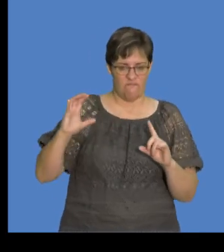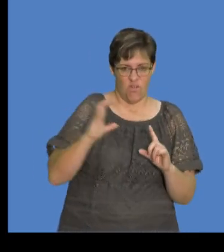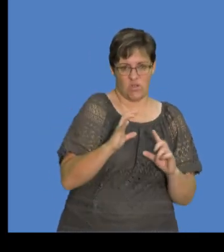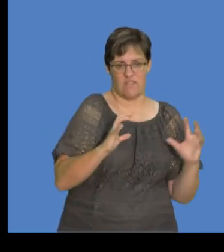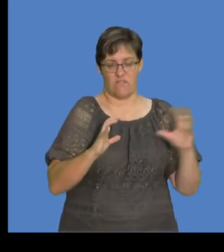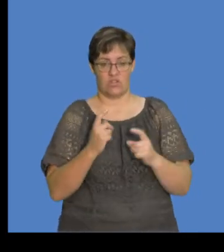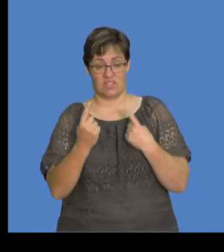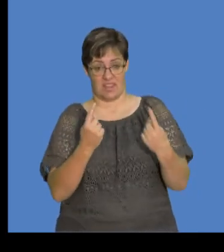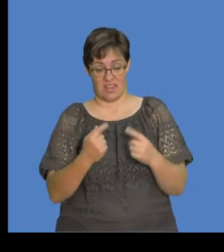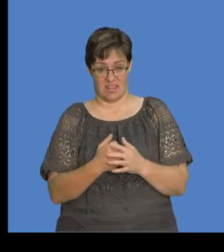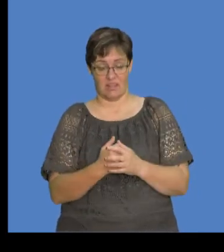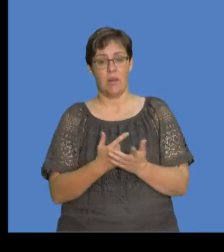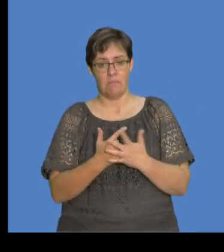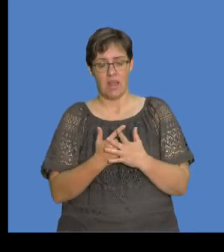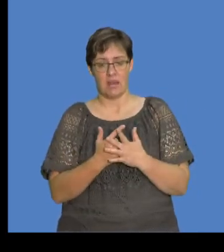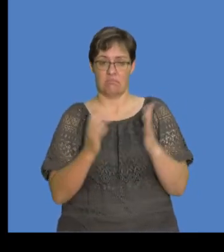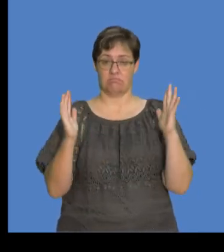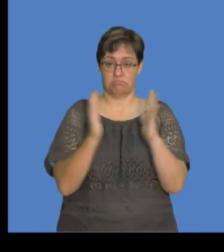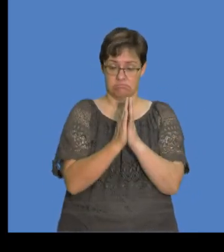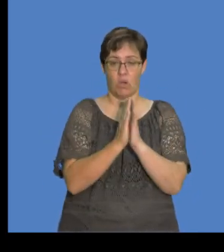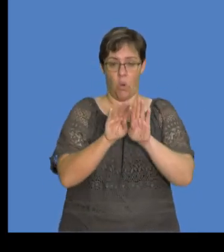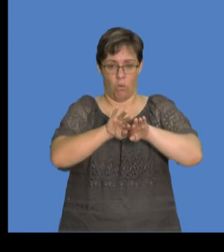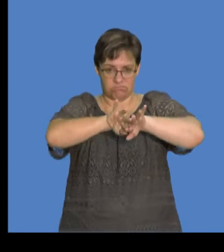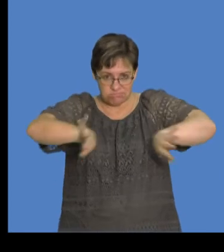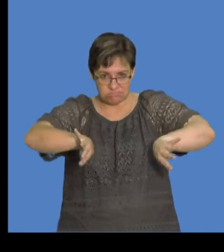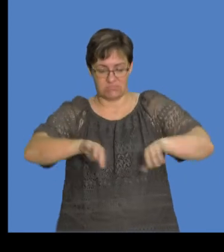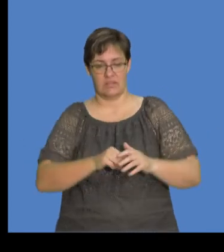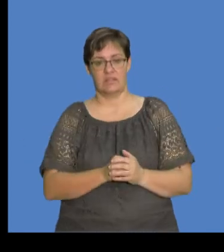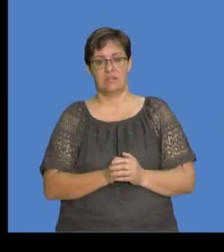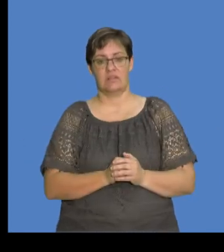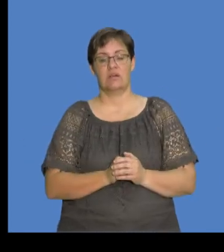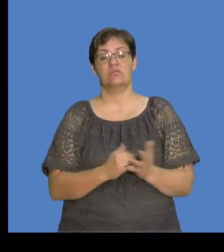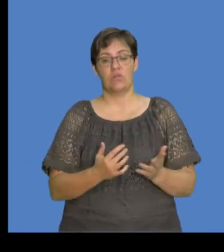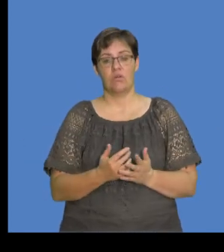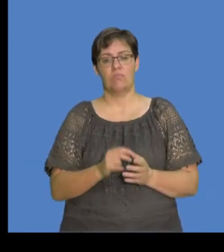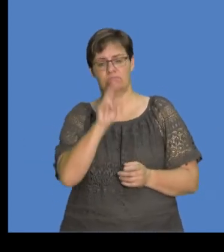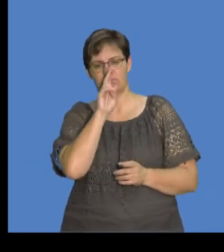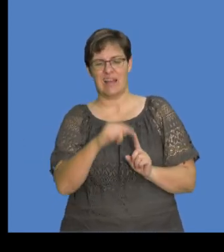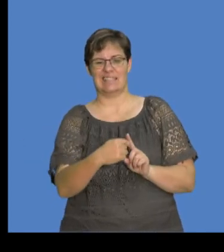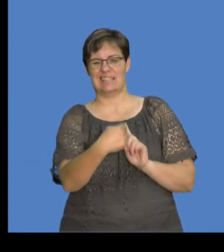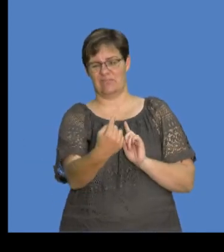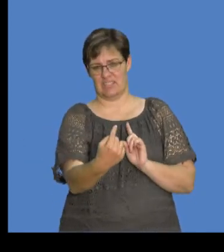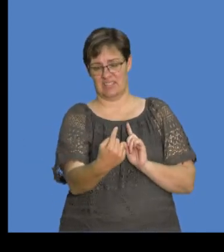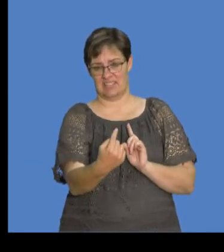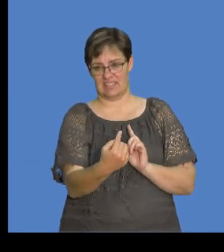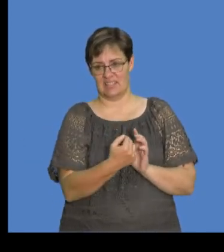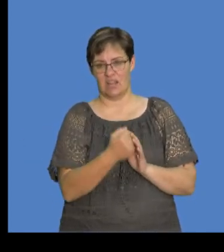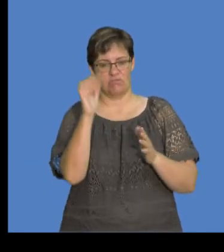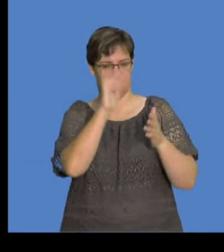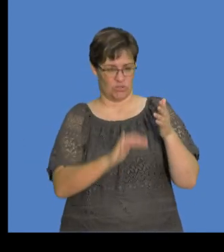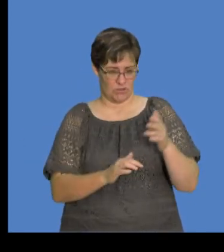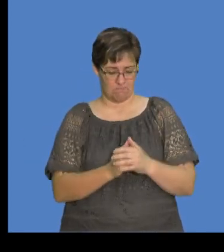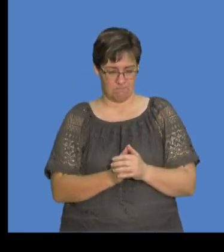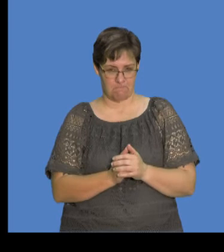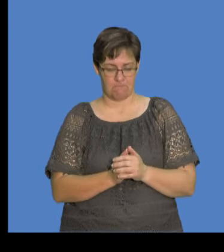And the force could be in the form of attraction or repulsion. Now, let's shift gears a little bit and look at a different scenario